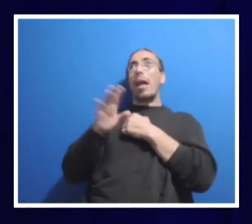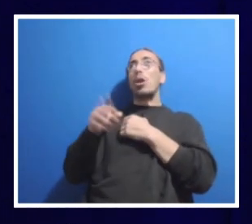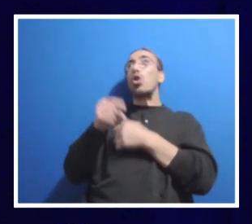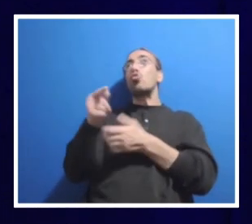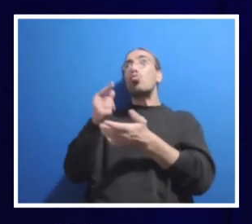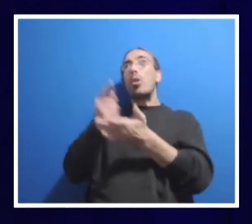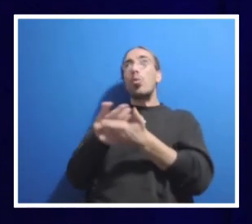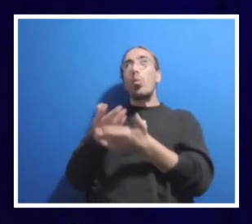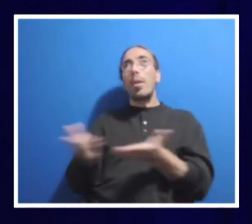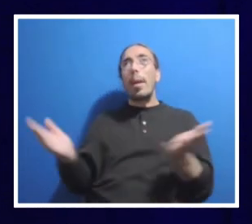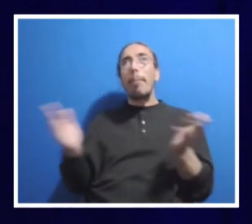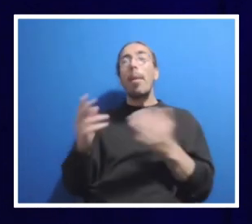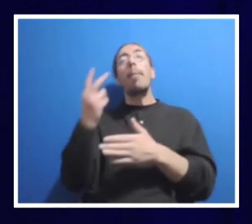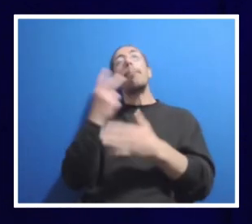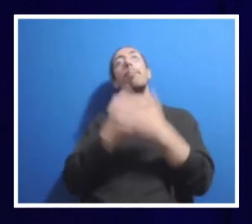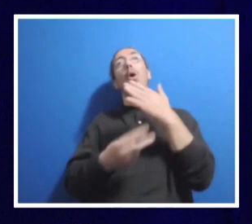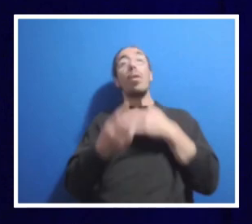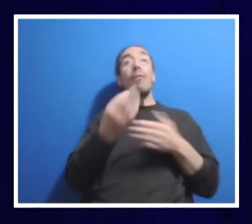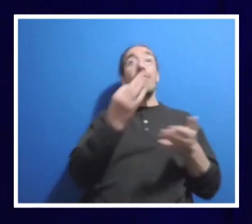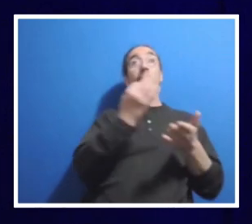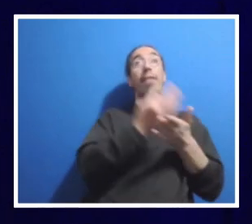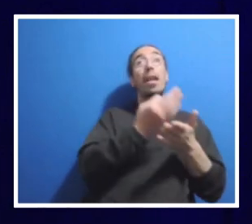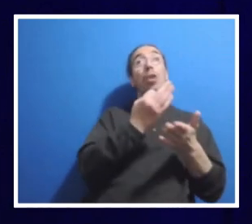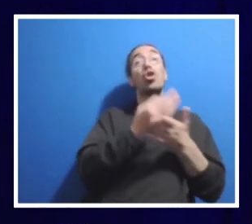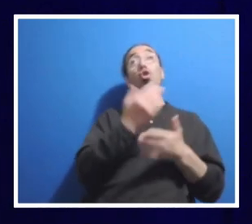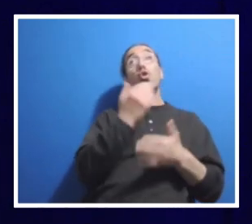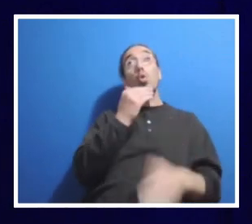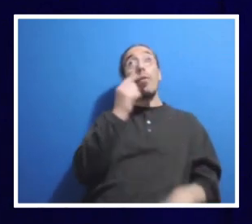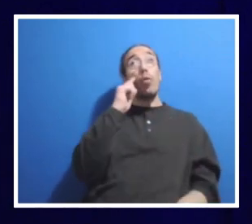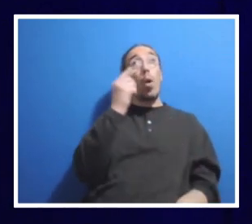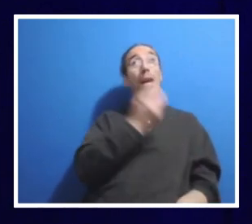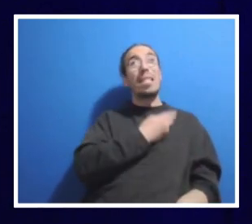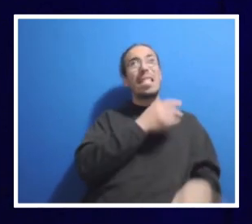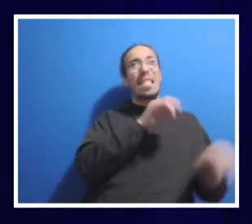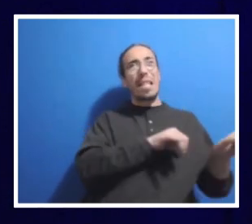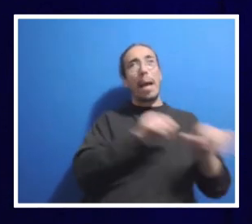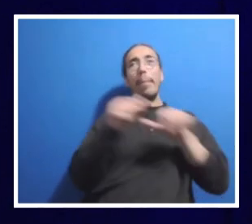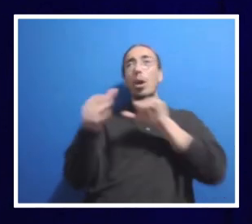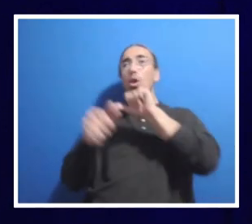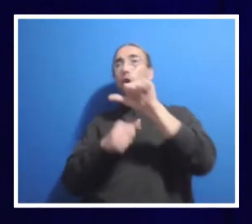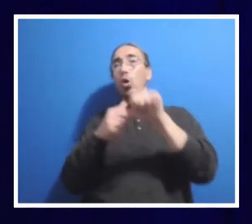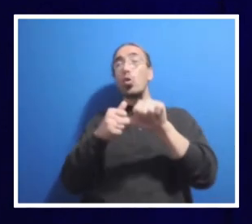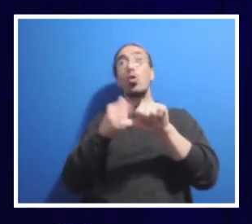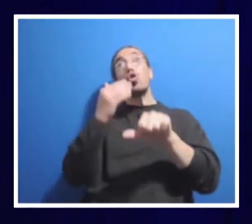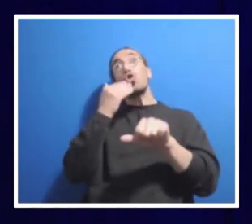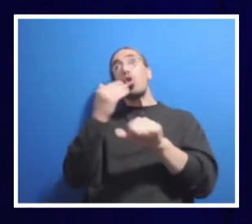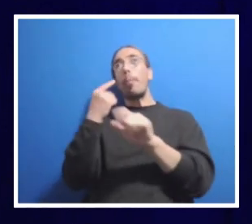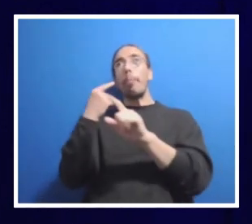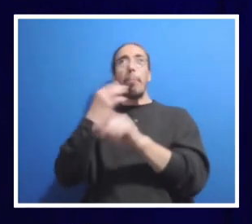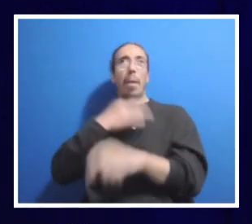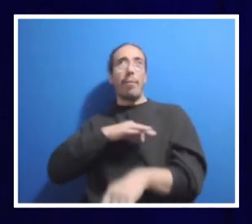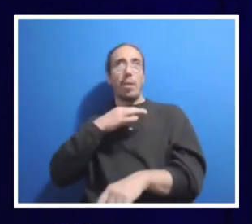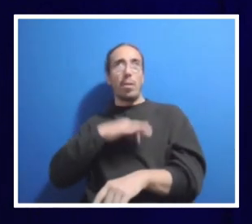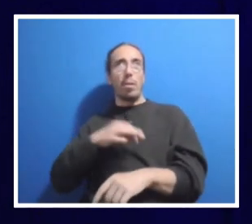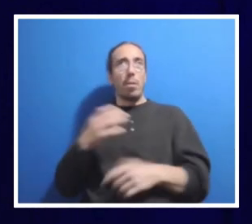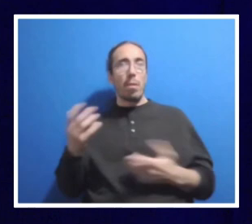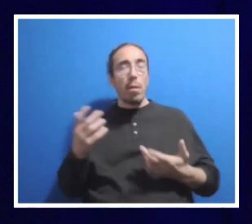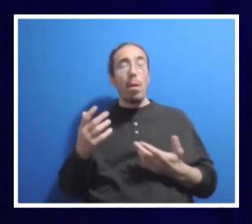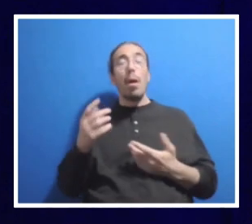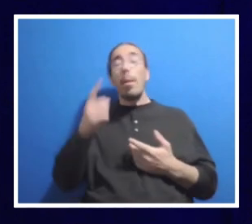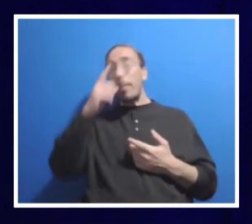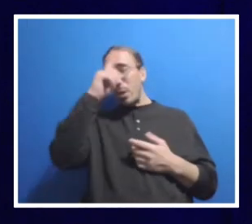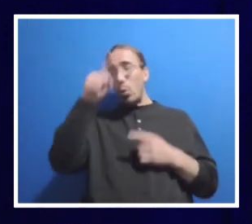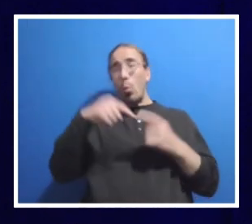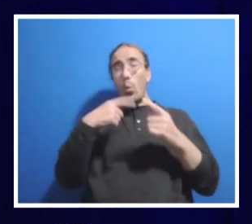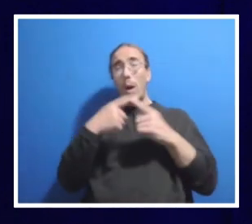both financially good for us and socially from a mission point of view, it's important. Because when a student drops